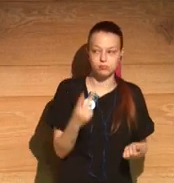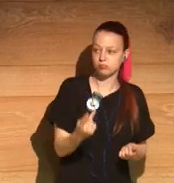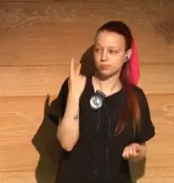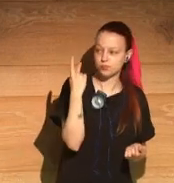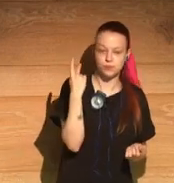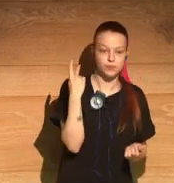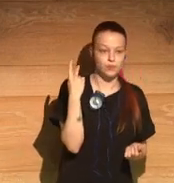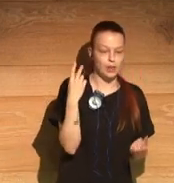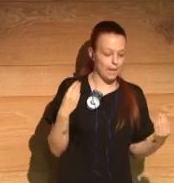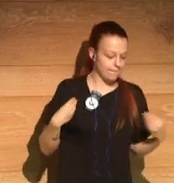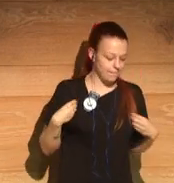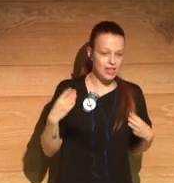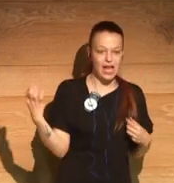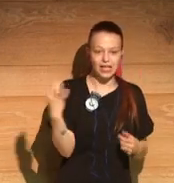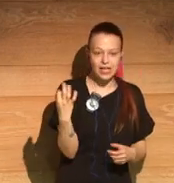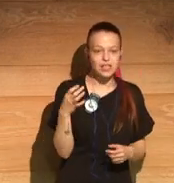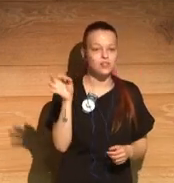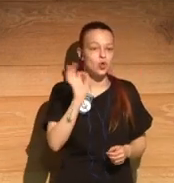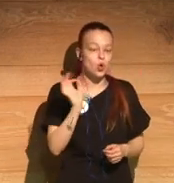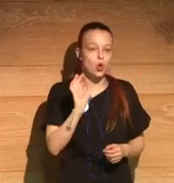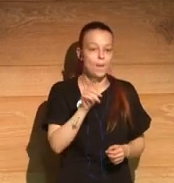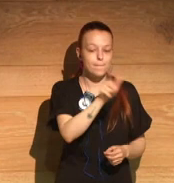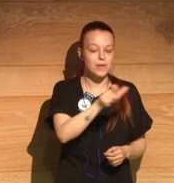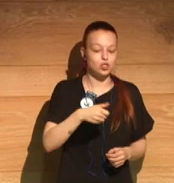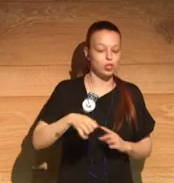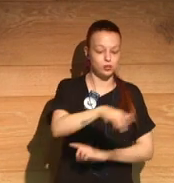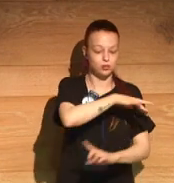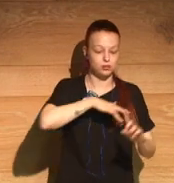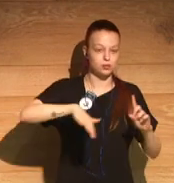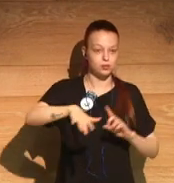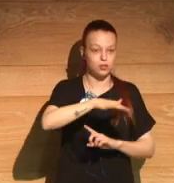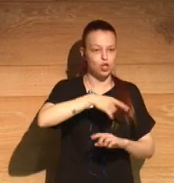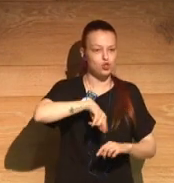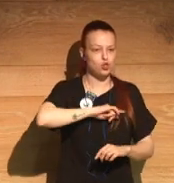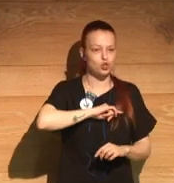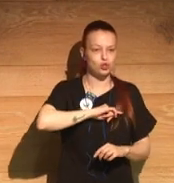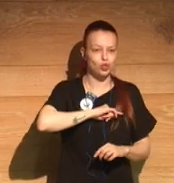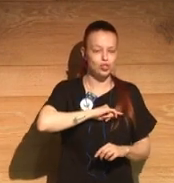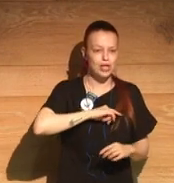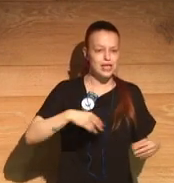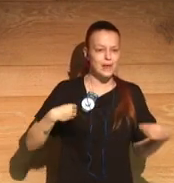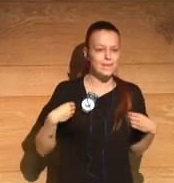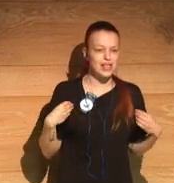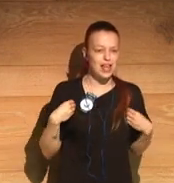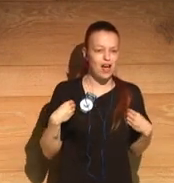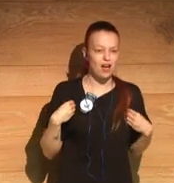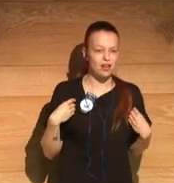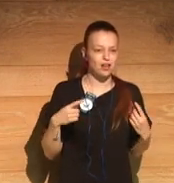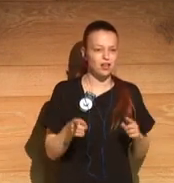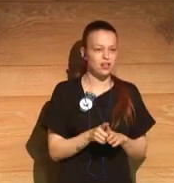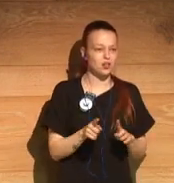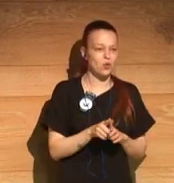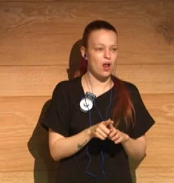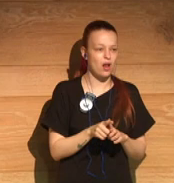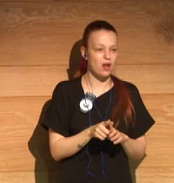look back and you think about how your life was or how people's lives were around you, do you feel that